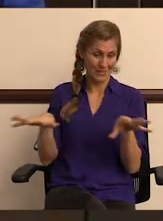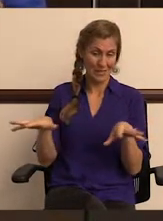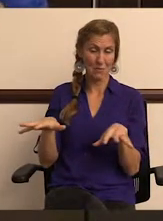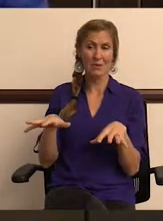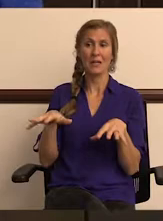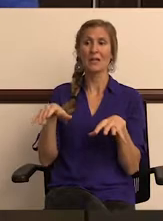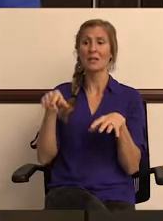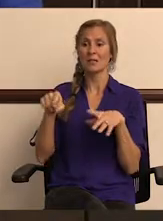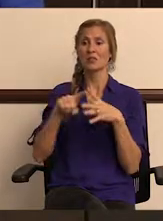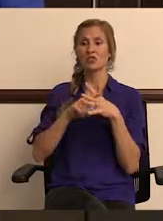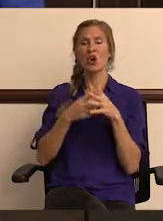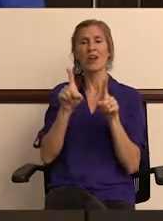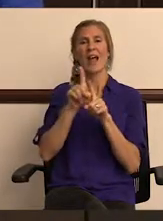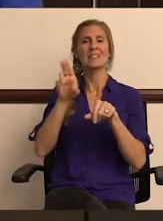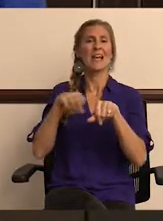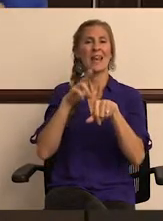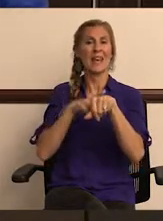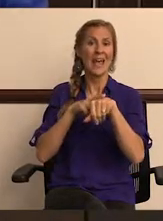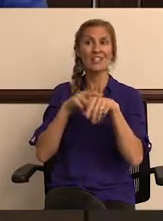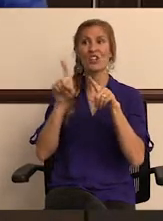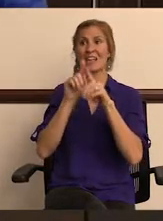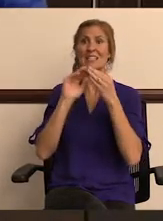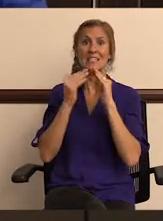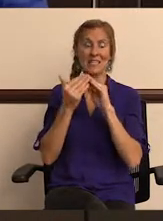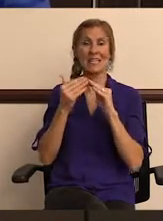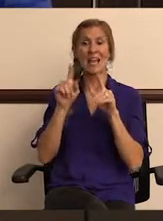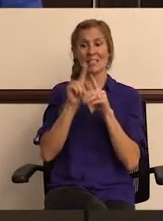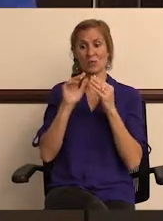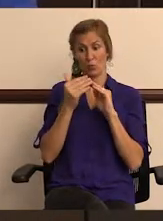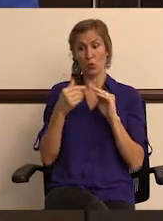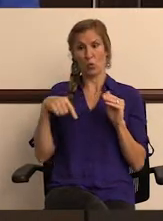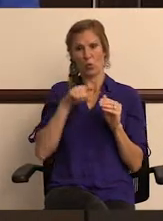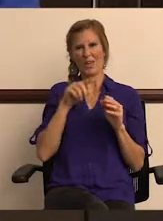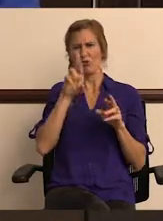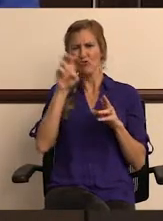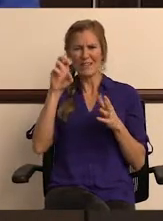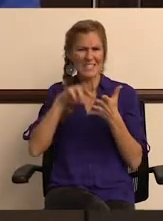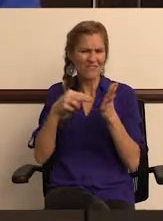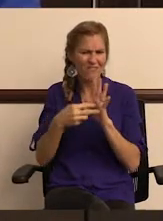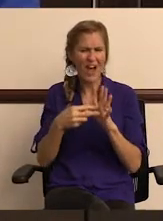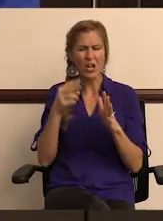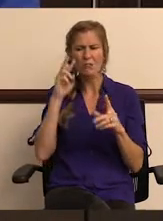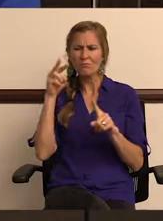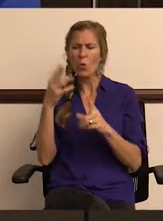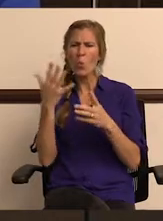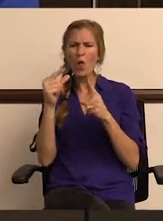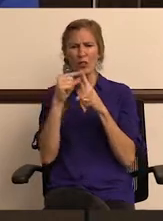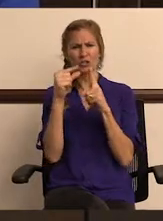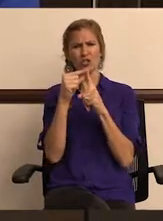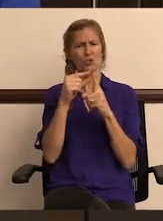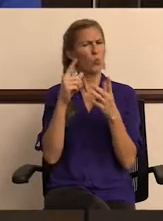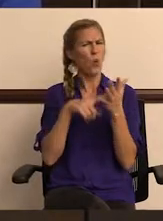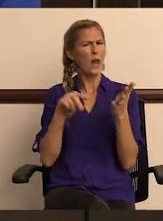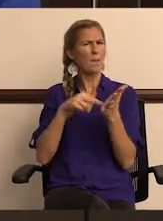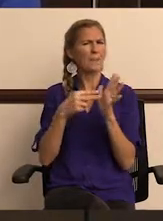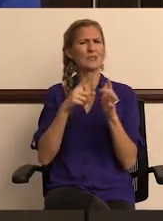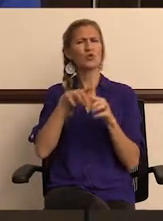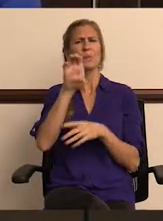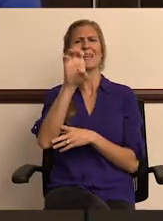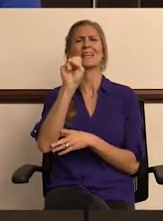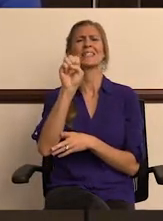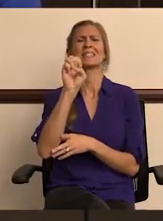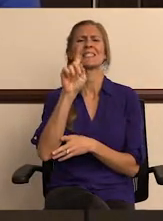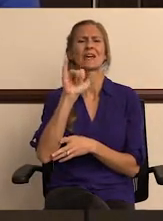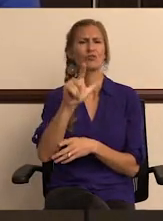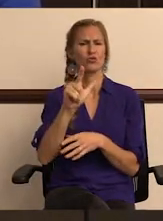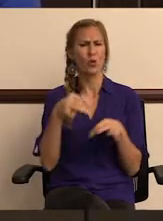-19 pandemic started and as a nation, as a city, as communities, we started redefining and really looking at what the term and what it means